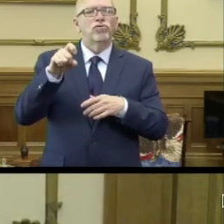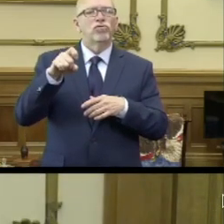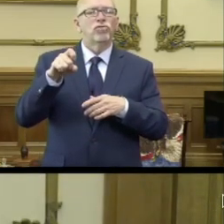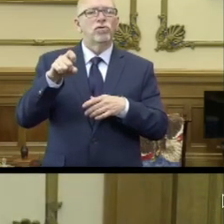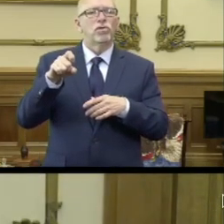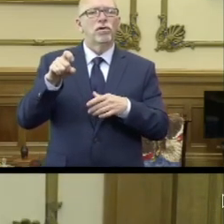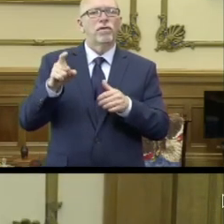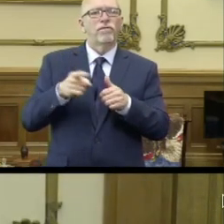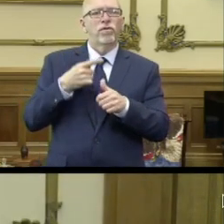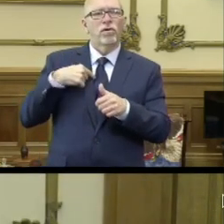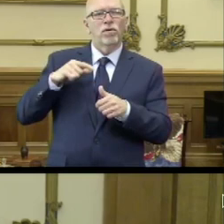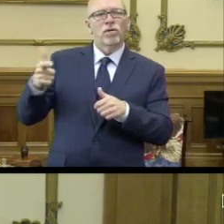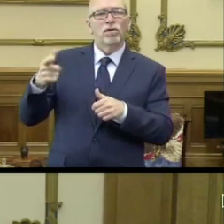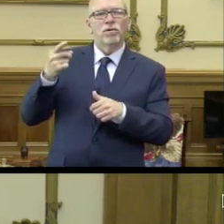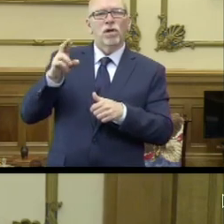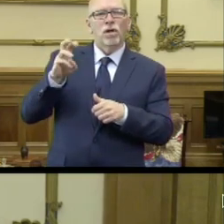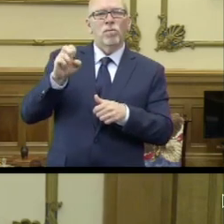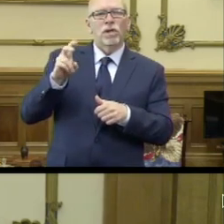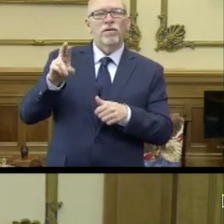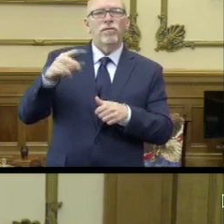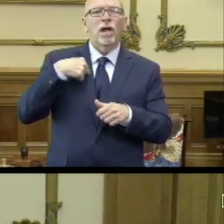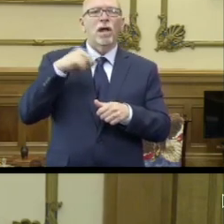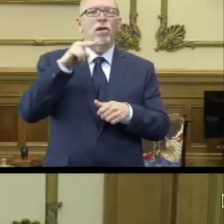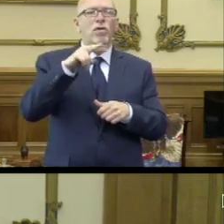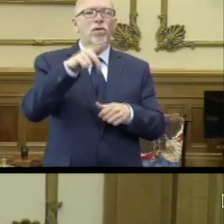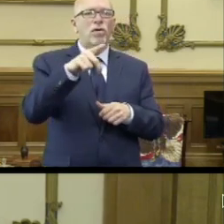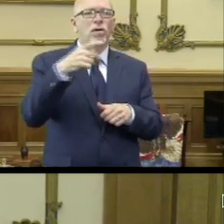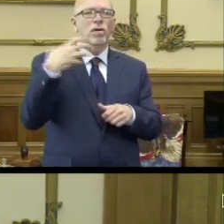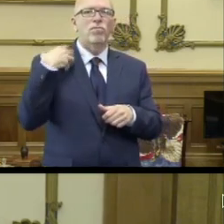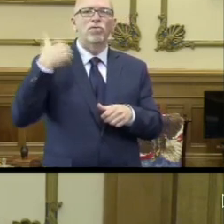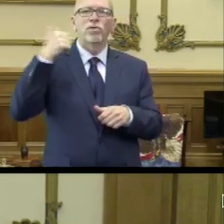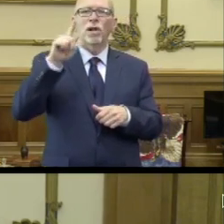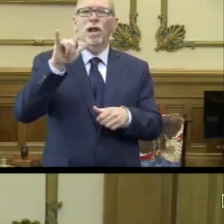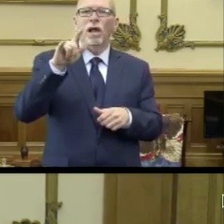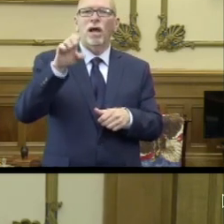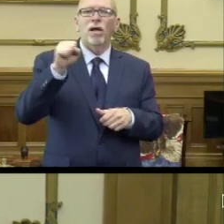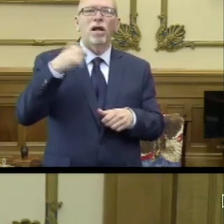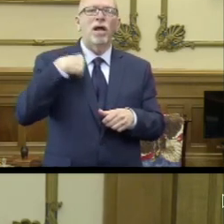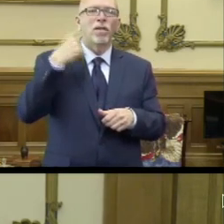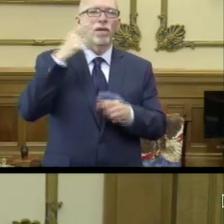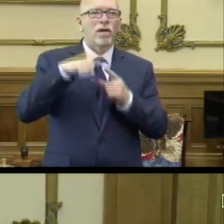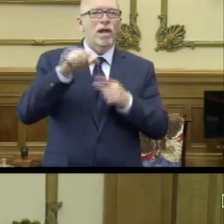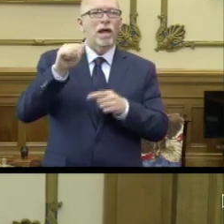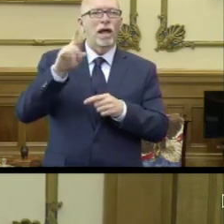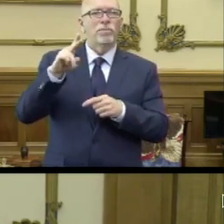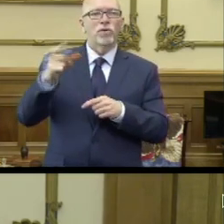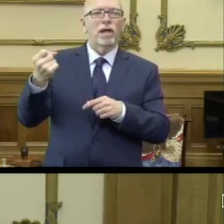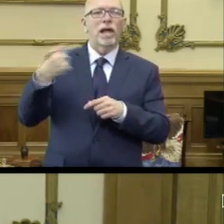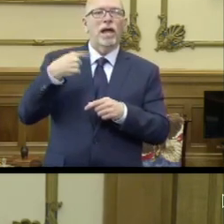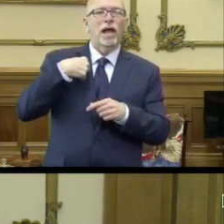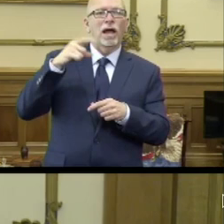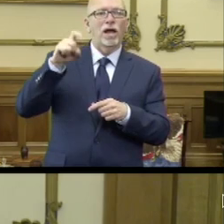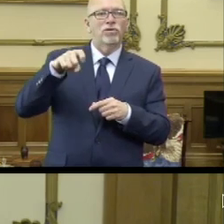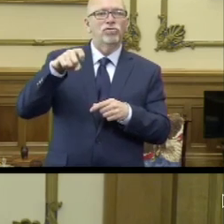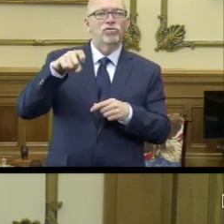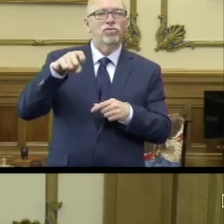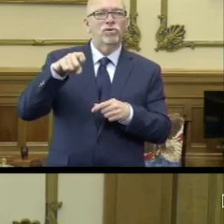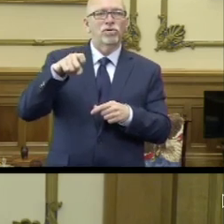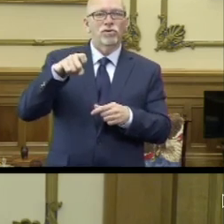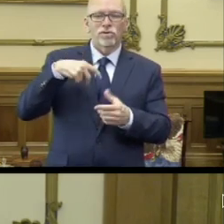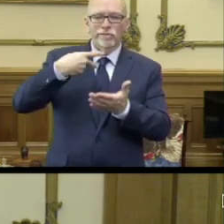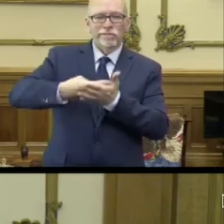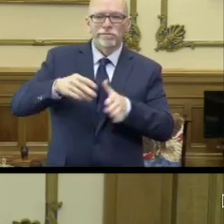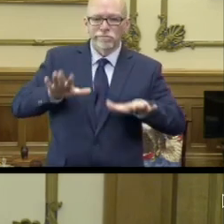one over to Dr. Weaver, I was looking at Brigadier General Lyles and I felt like when Abdul asked that first question, I should drop and give him 20